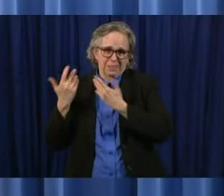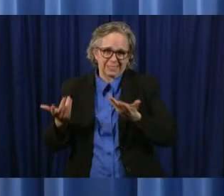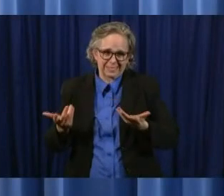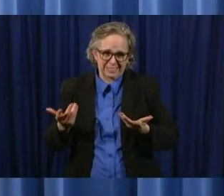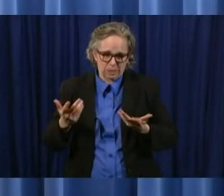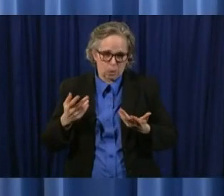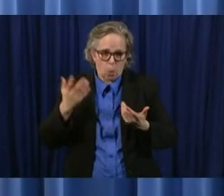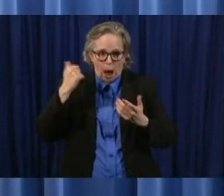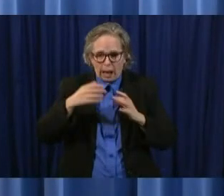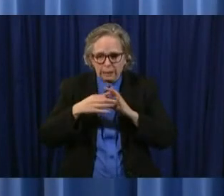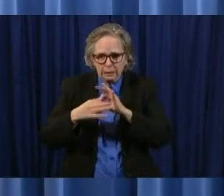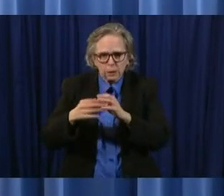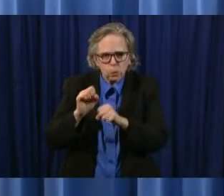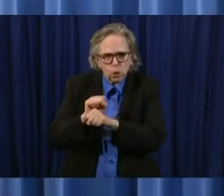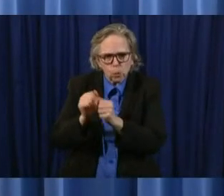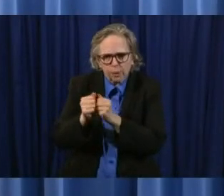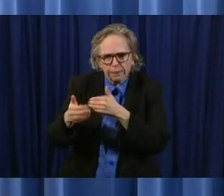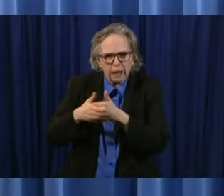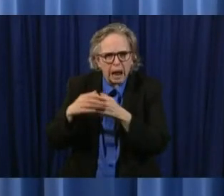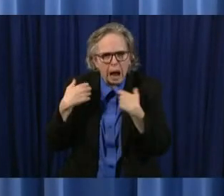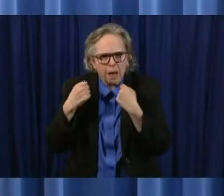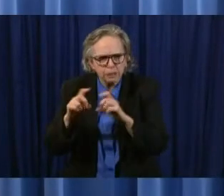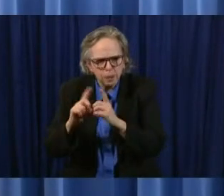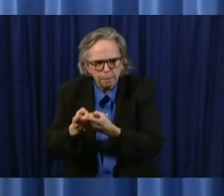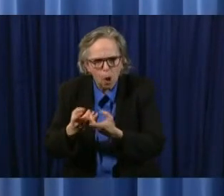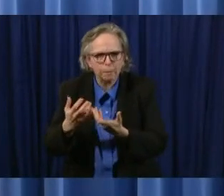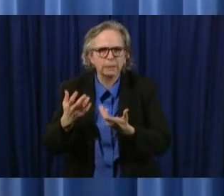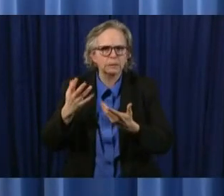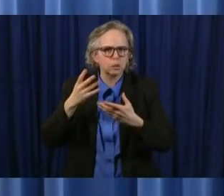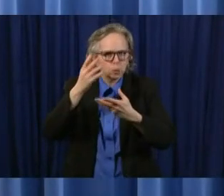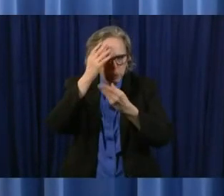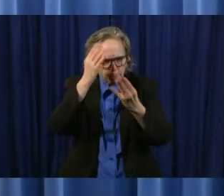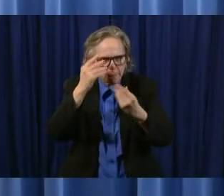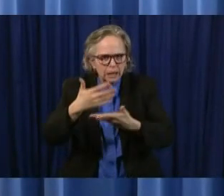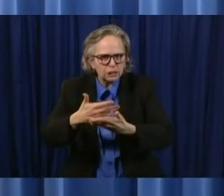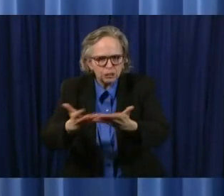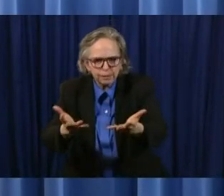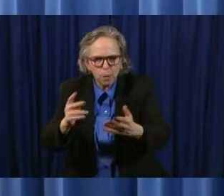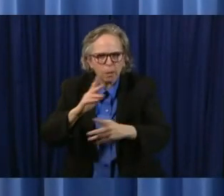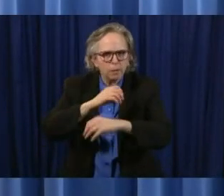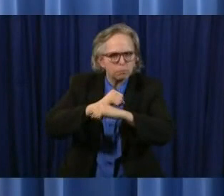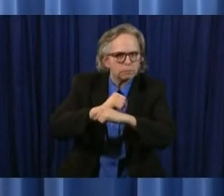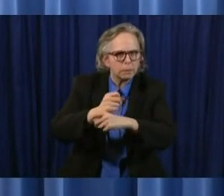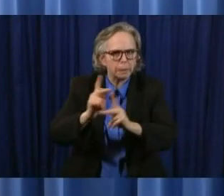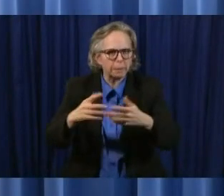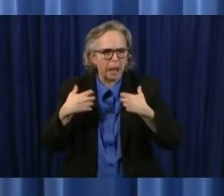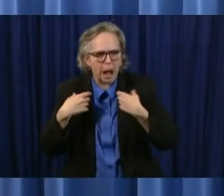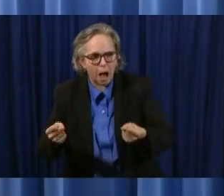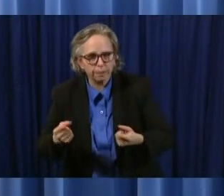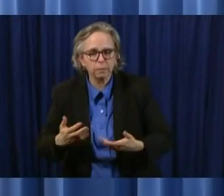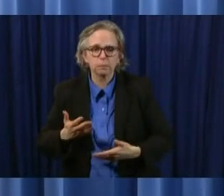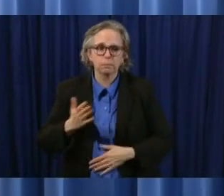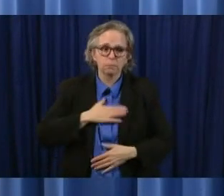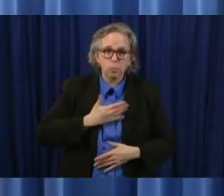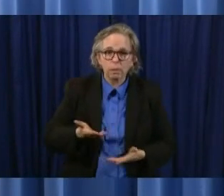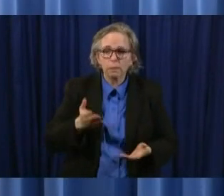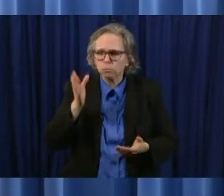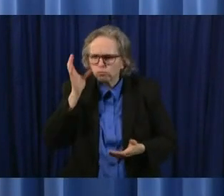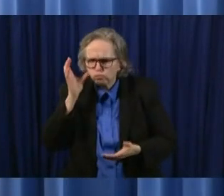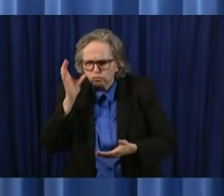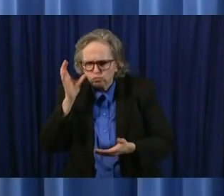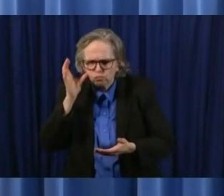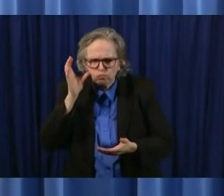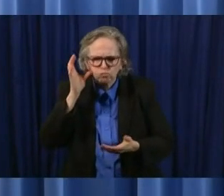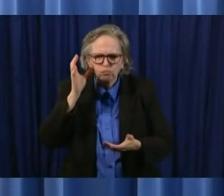of health but we certainly are very open uh to ideas suggestions um had conversations today